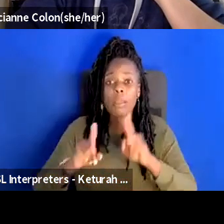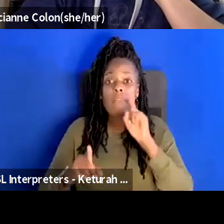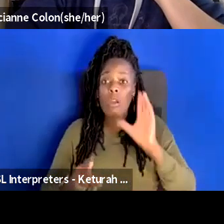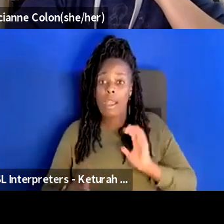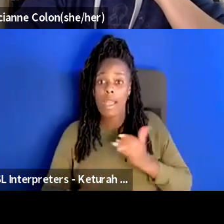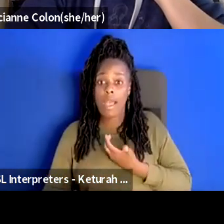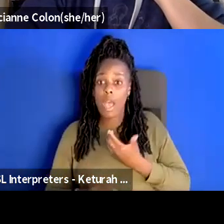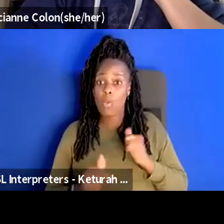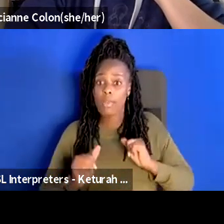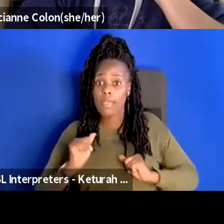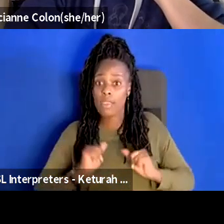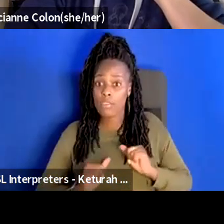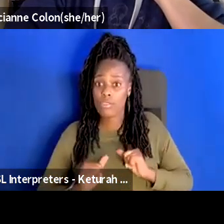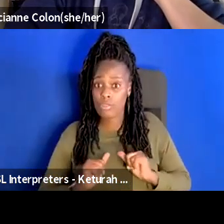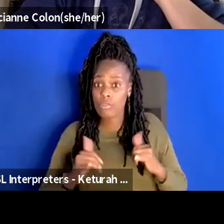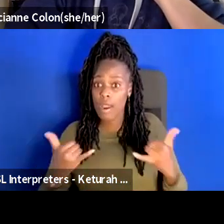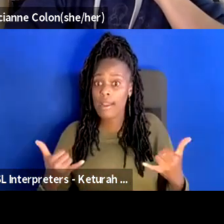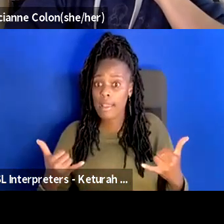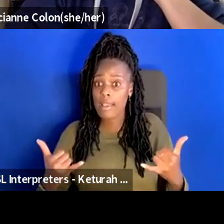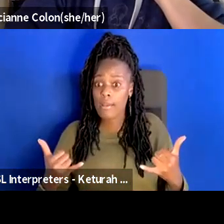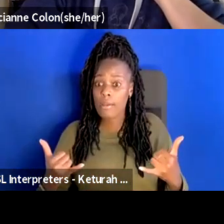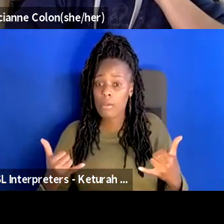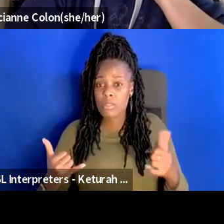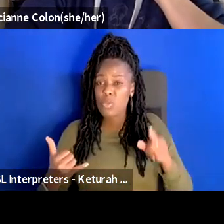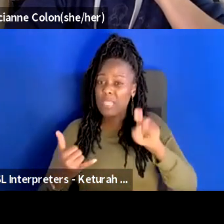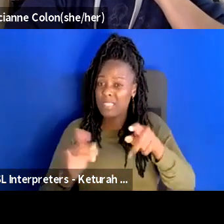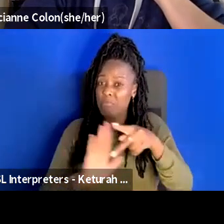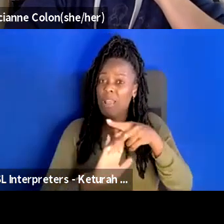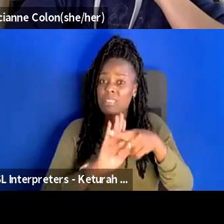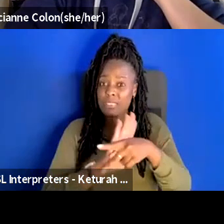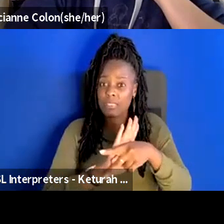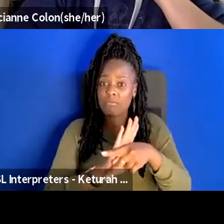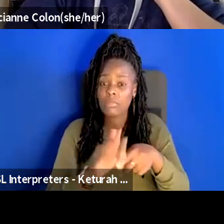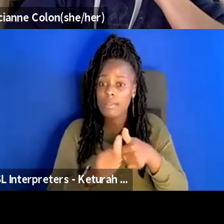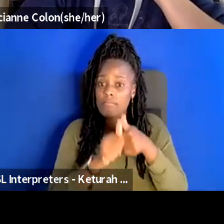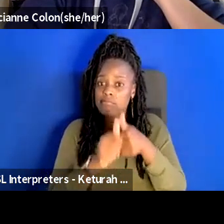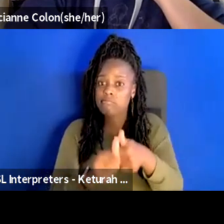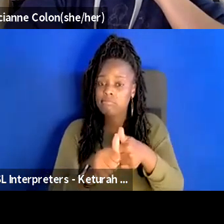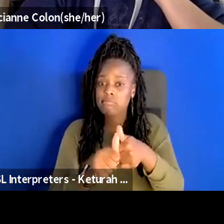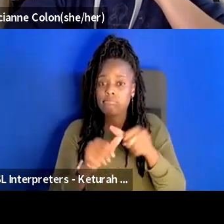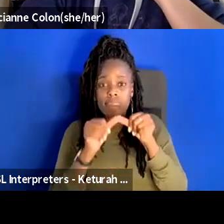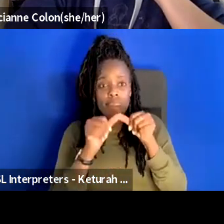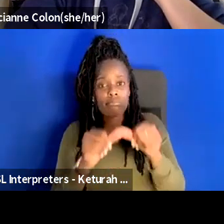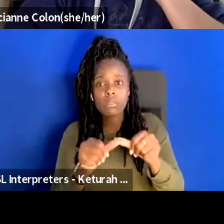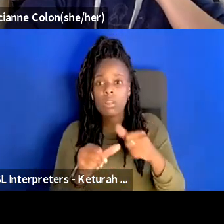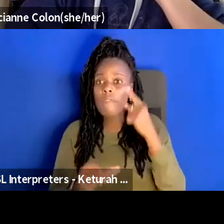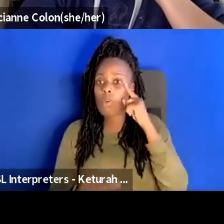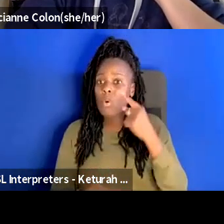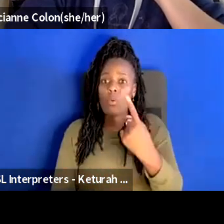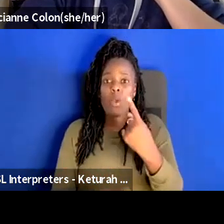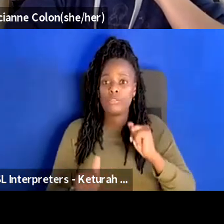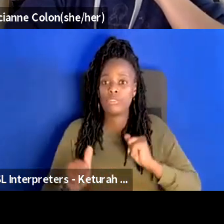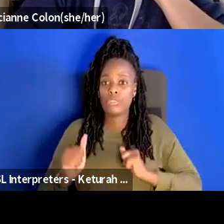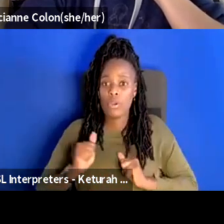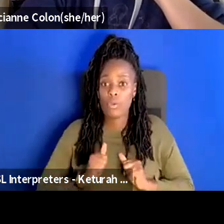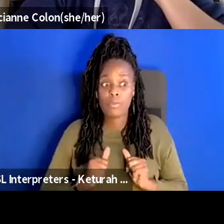now we need to set a policy and stick with the policy for one show and when that